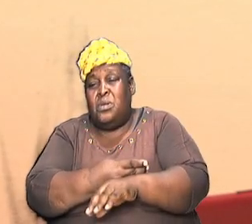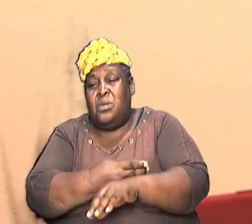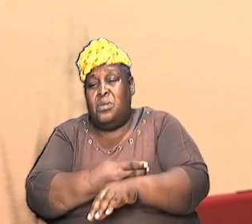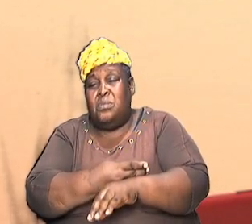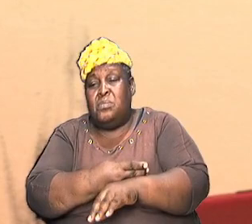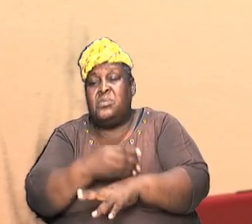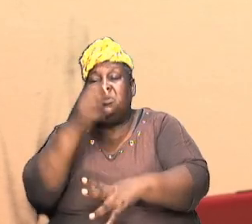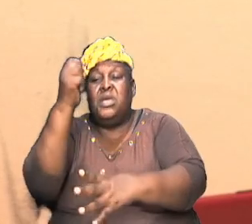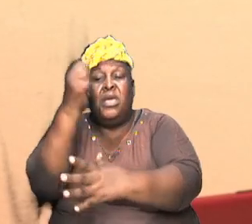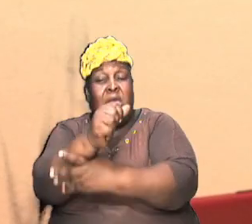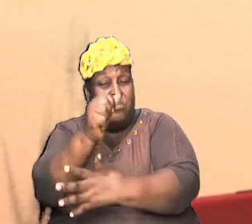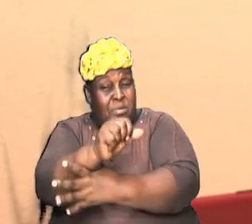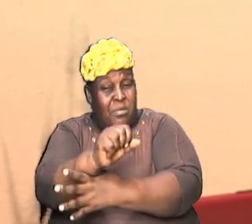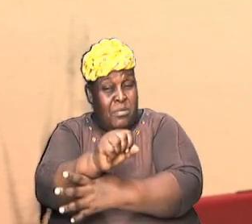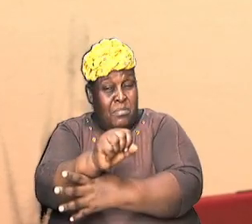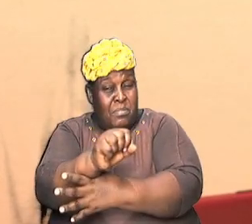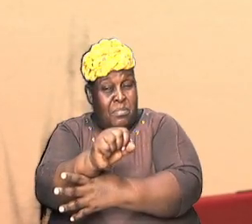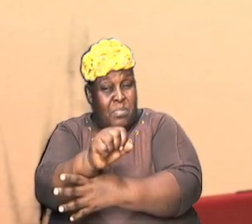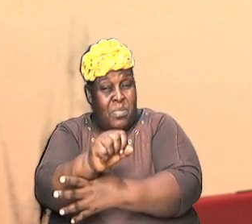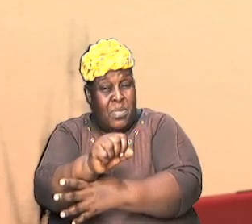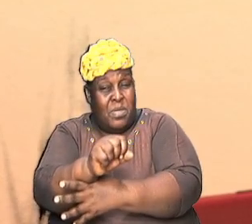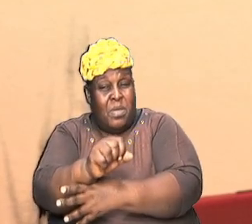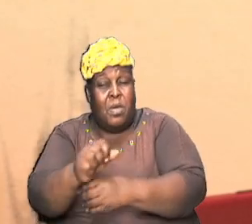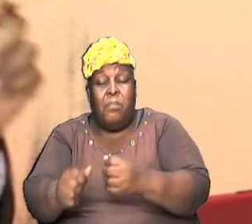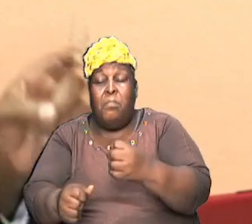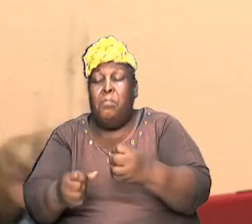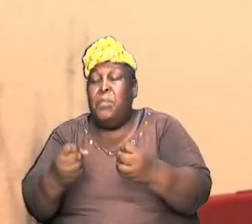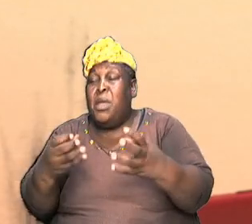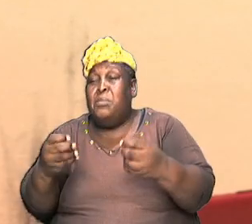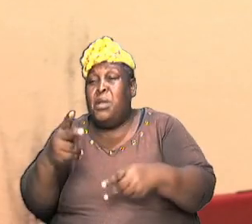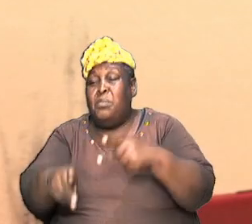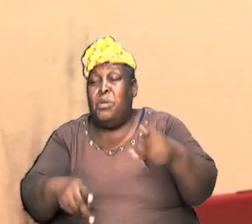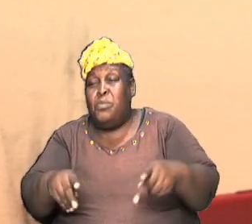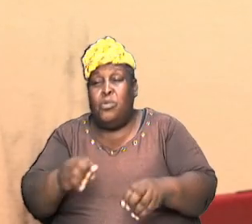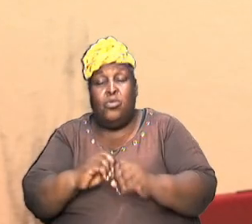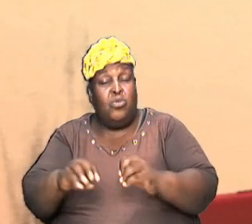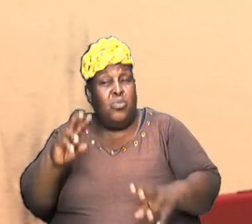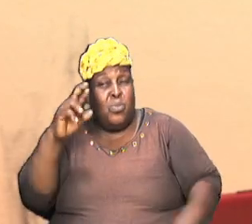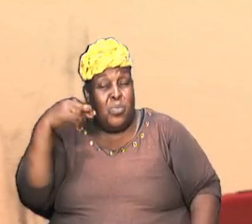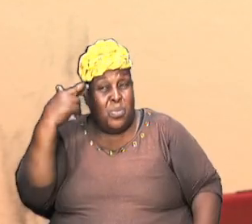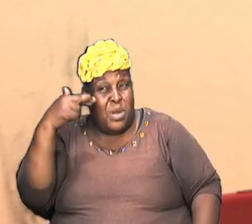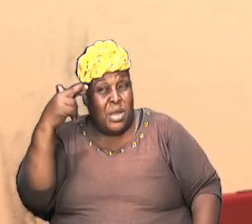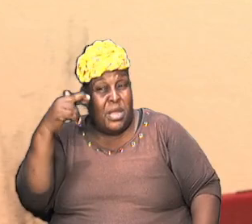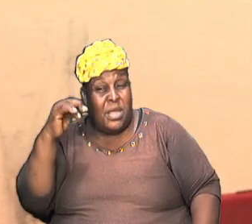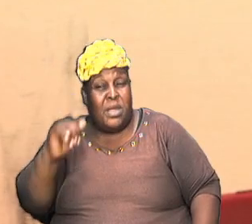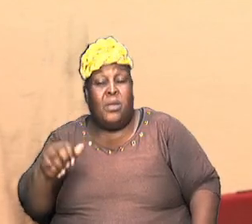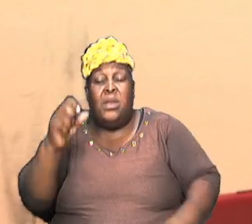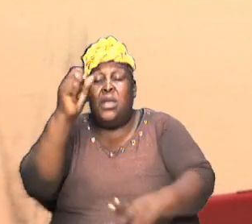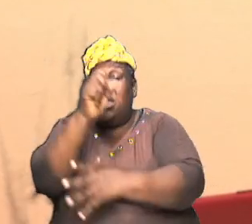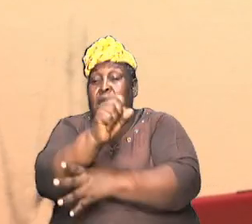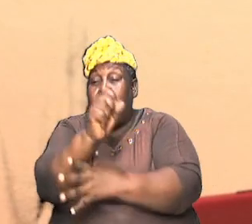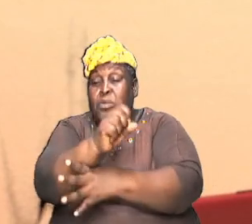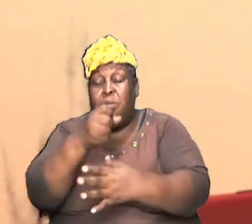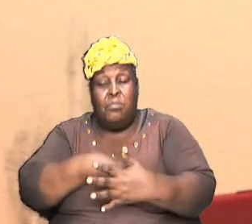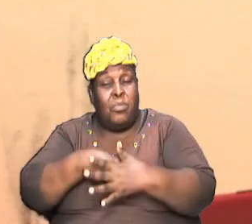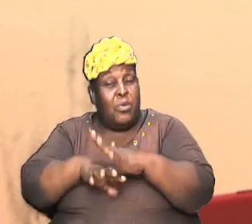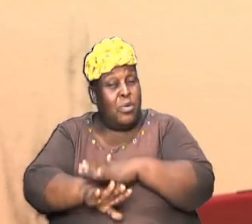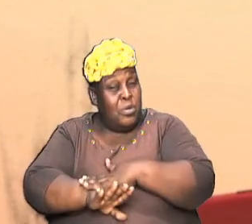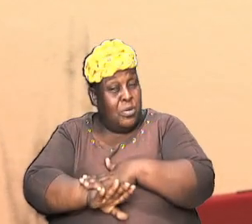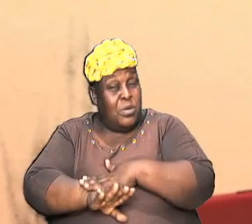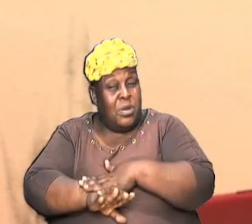Abraham now most folks don't realize that when Abraham was born